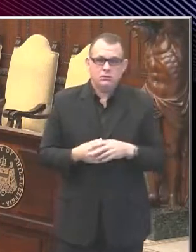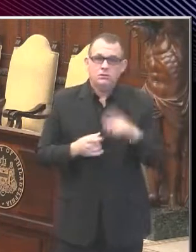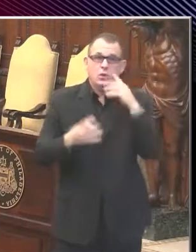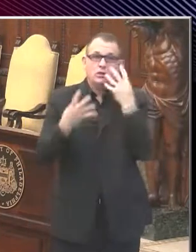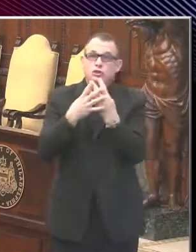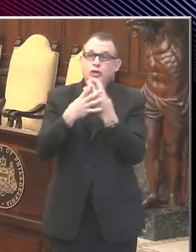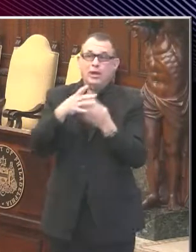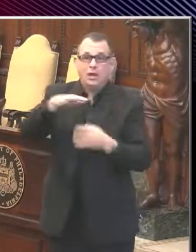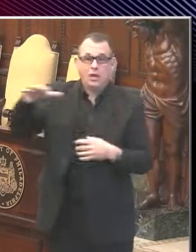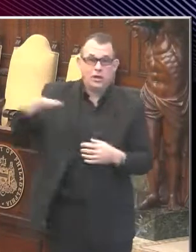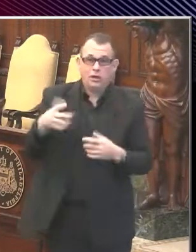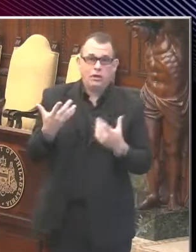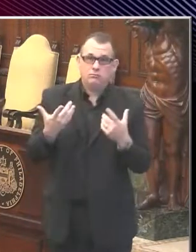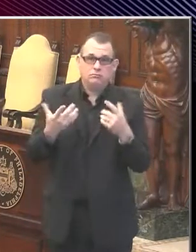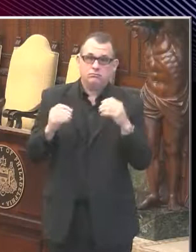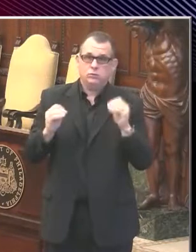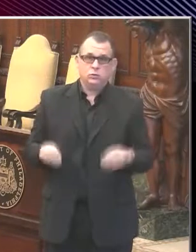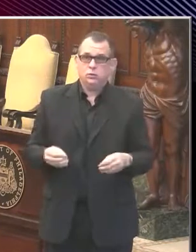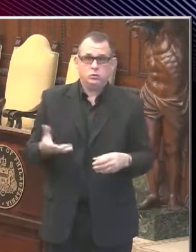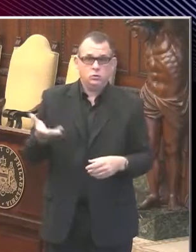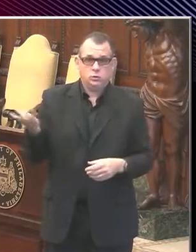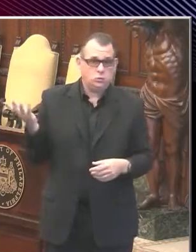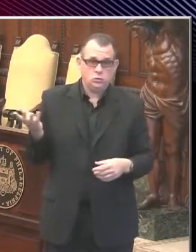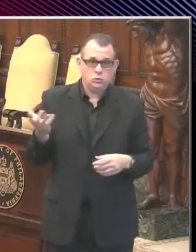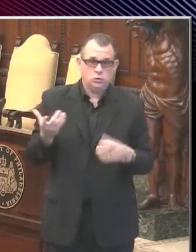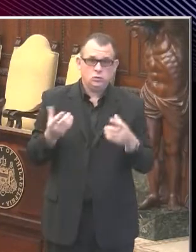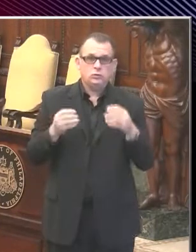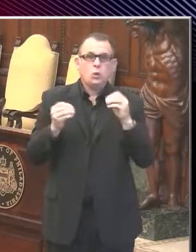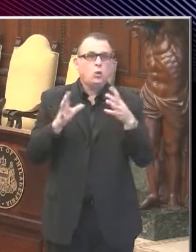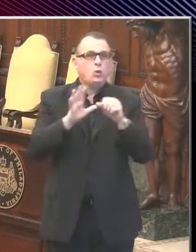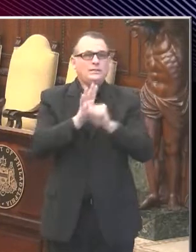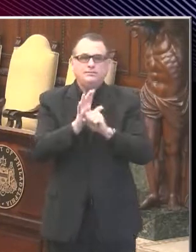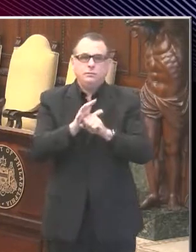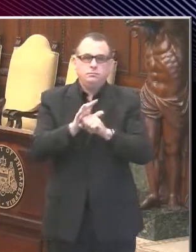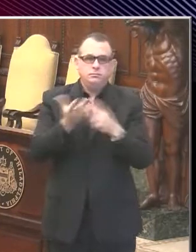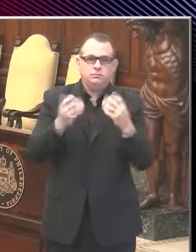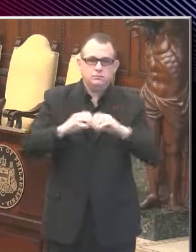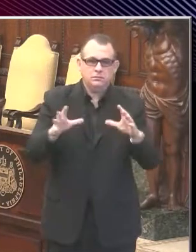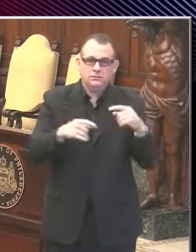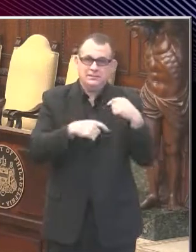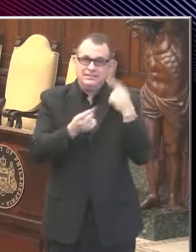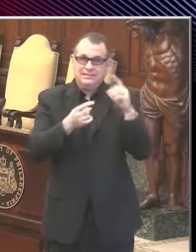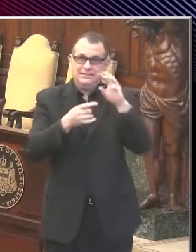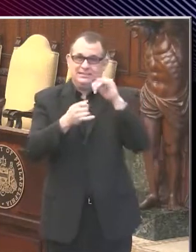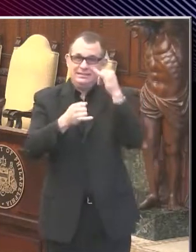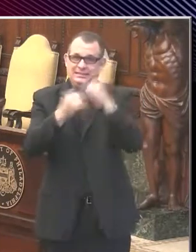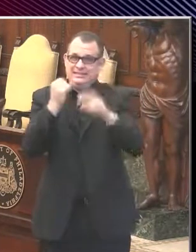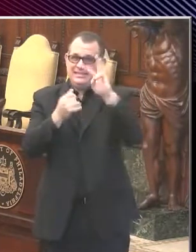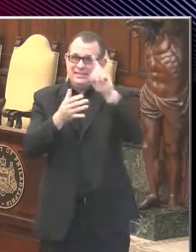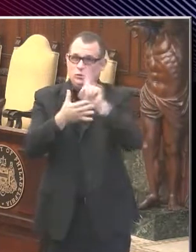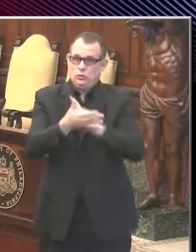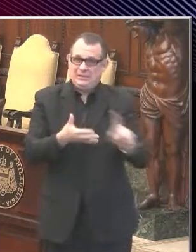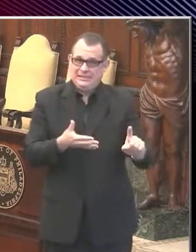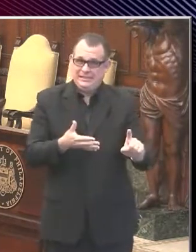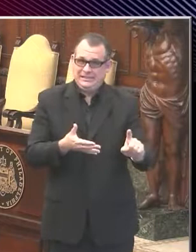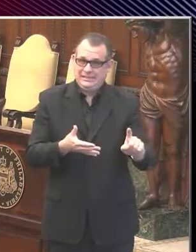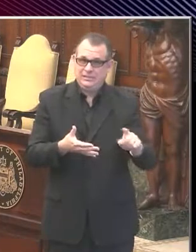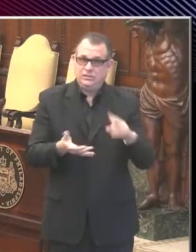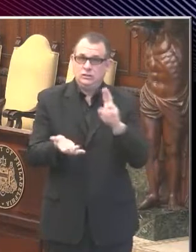ending. We've had no symptomatic cases in inmates in the past six weeks. And our outbreaks in nursing homes are also ending.